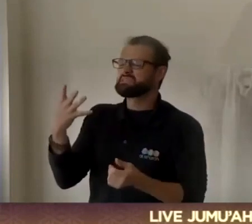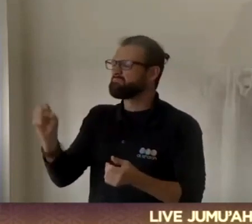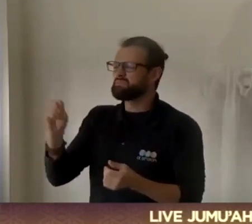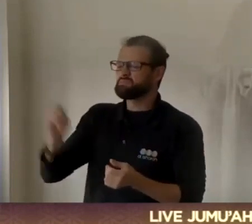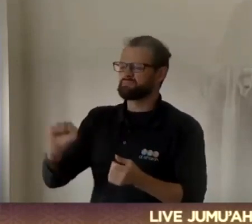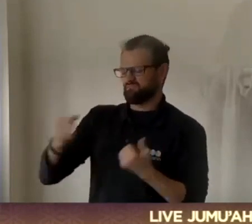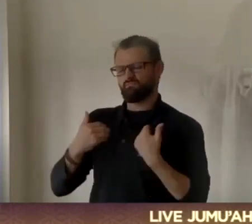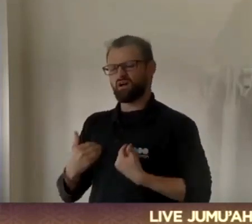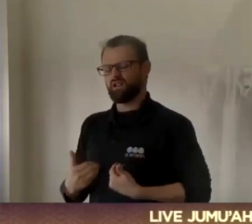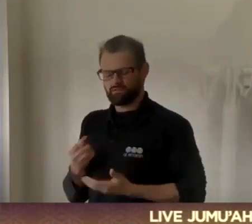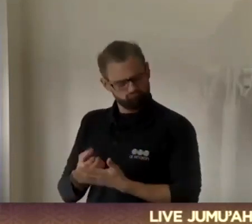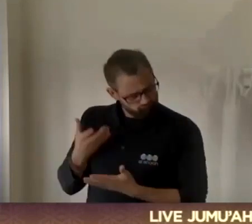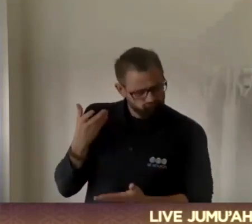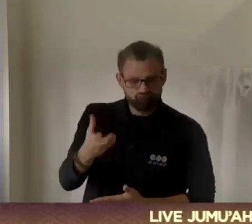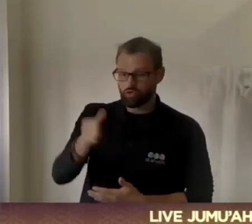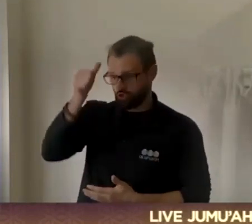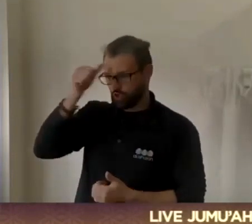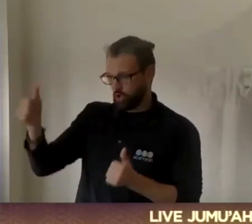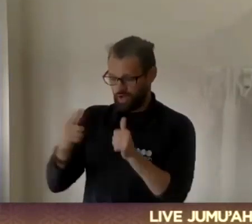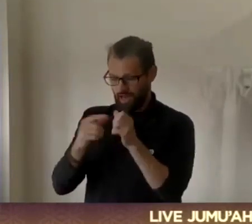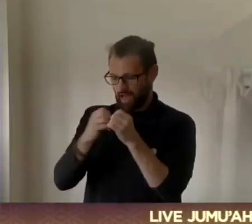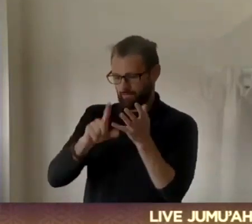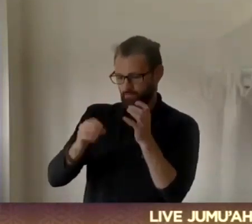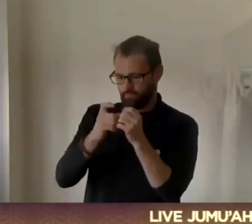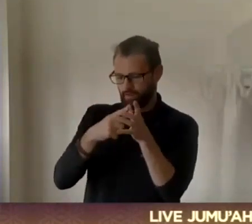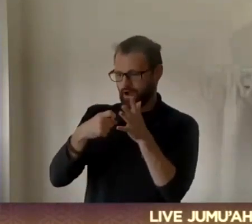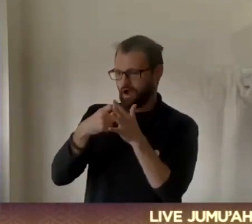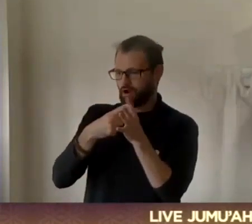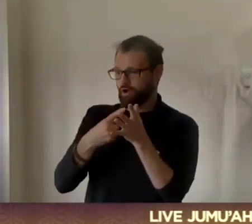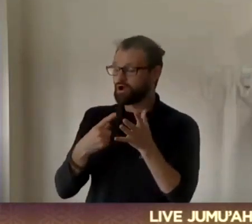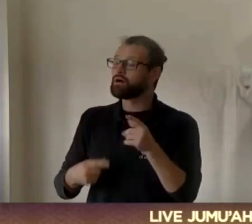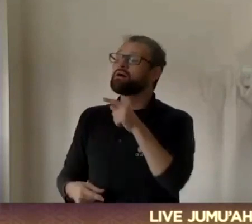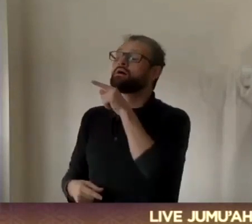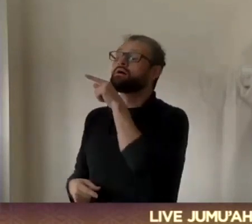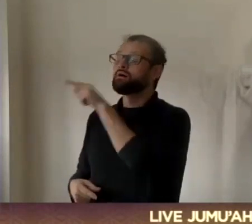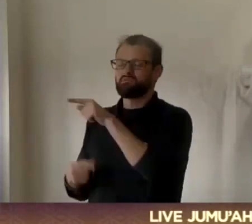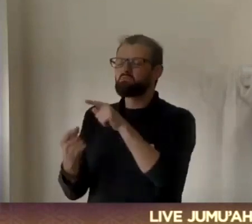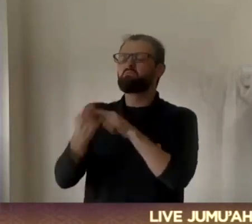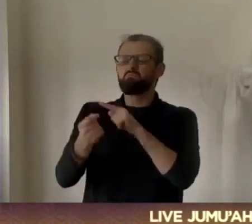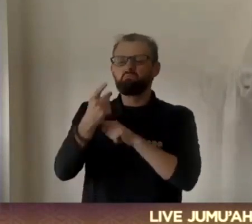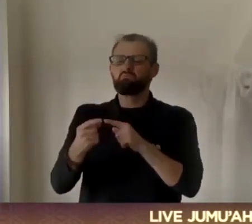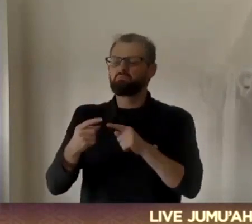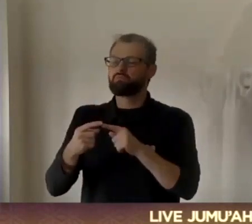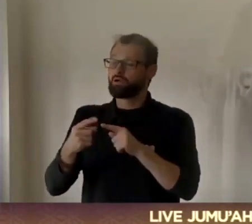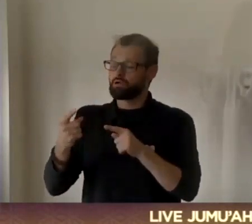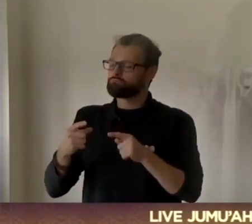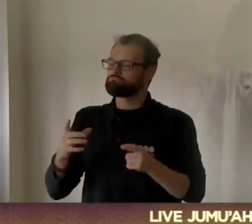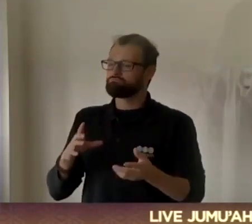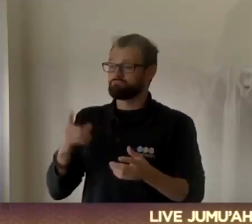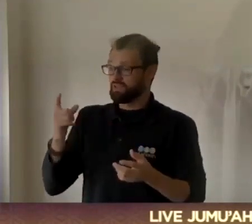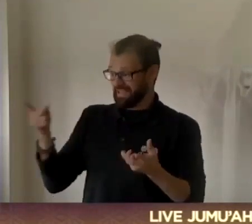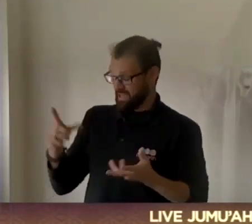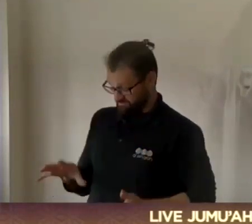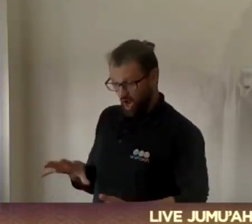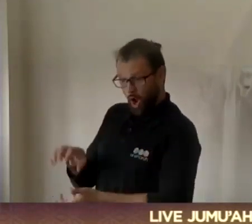wealth. In some cases, we know of Abu Bakr as-Siddiq radiallahu anhu on a few occasions when he came up with 100 percent of